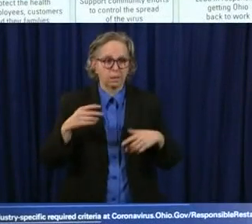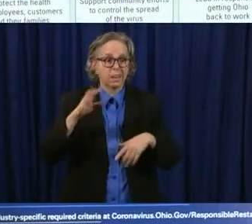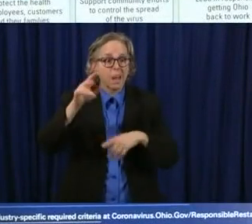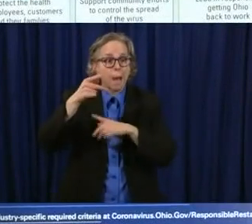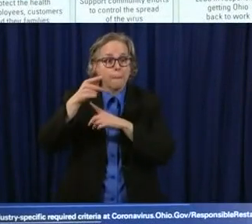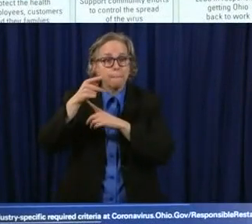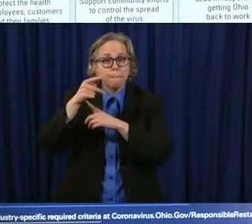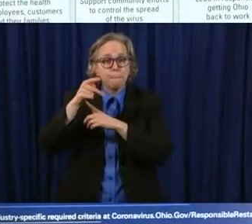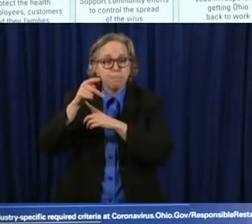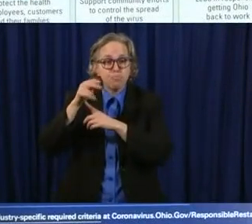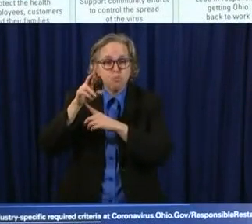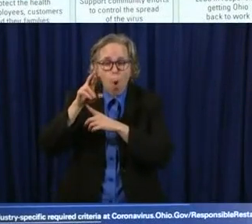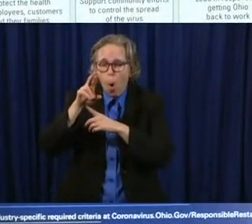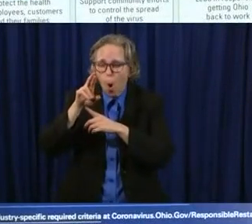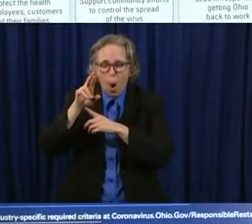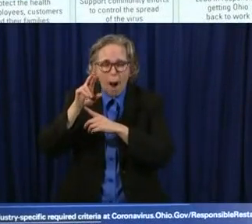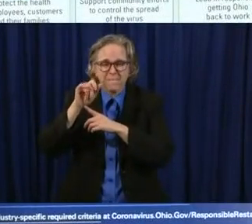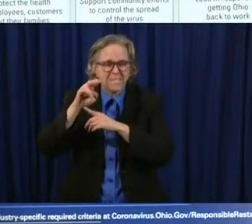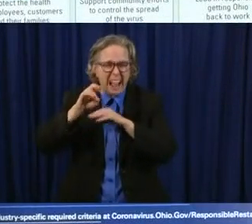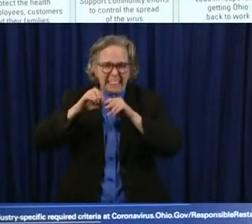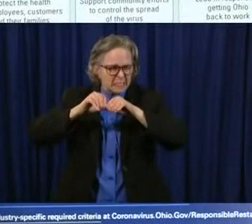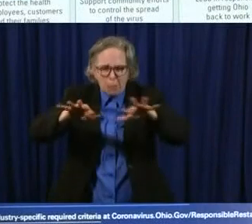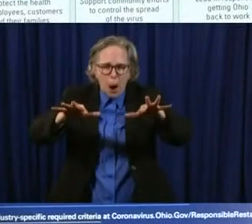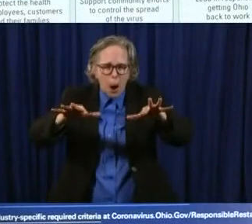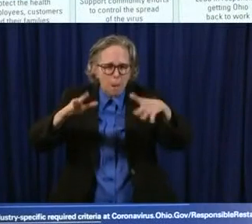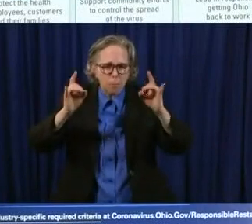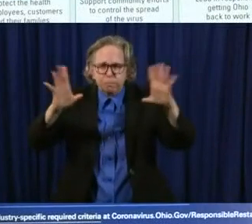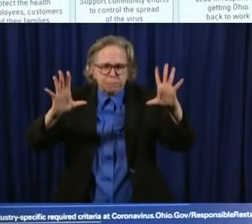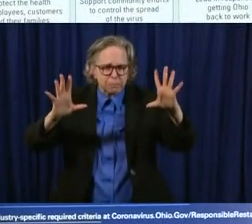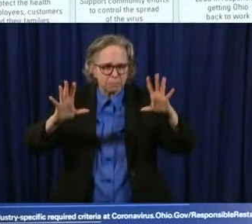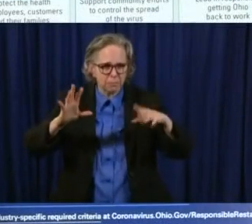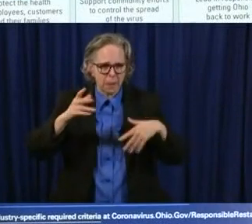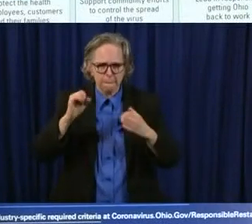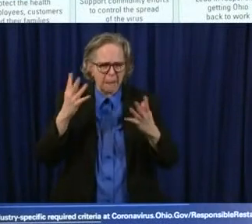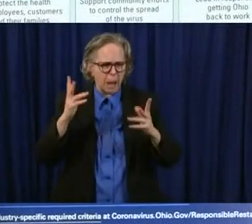More people who would test positive but don't show the signs.